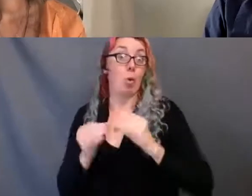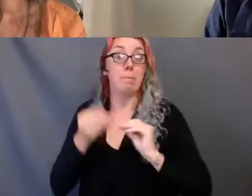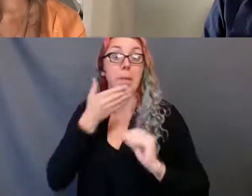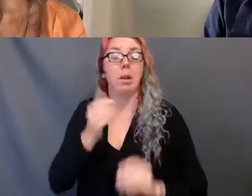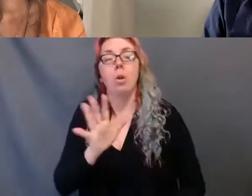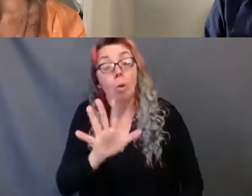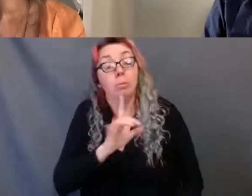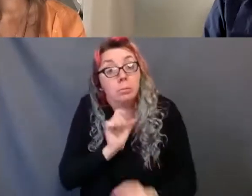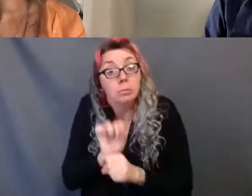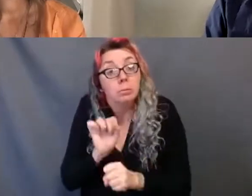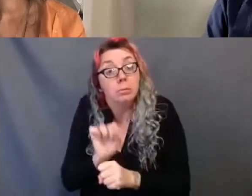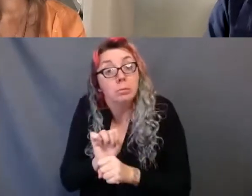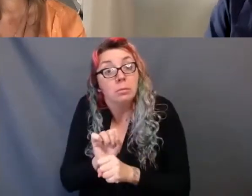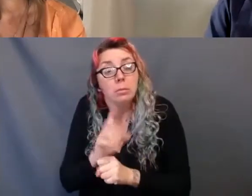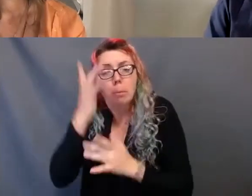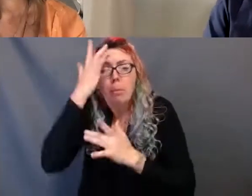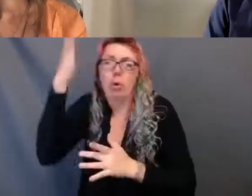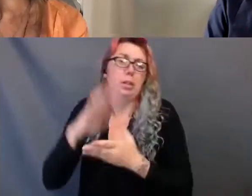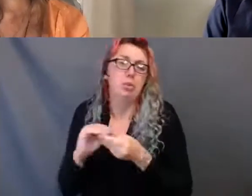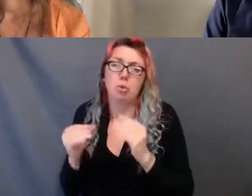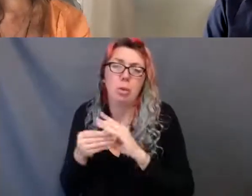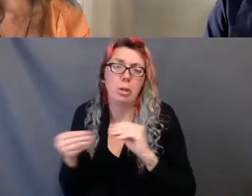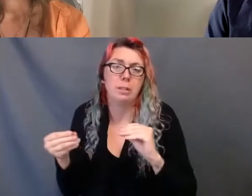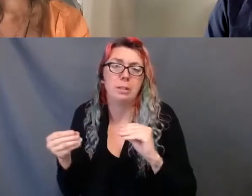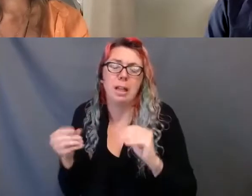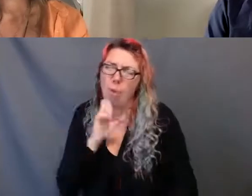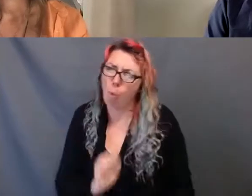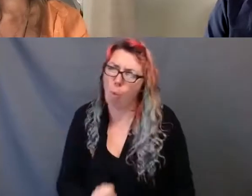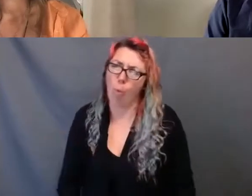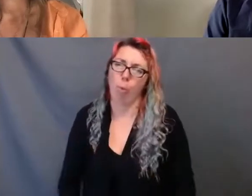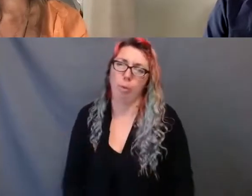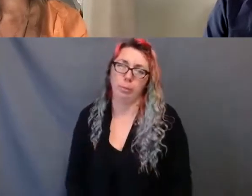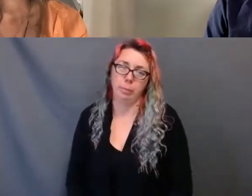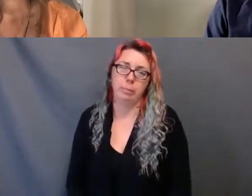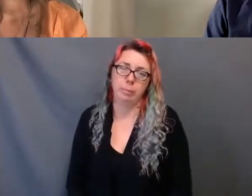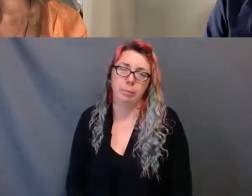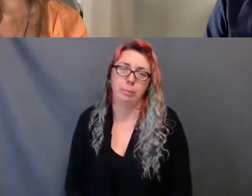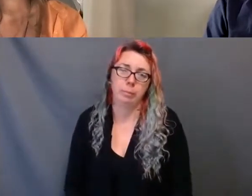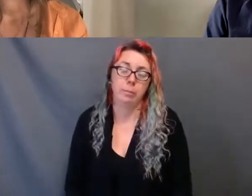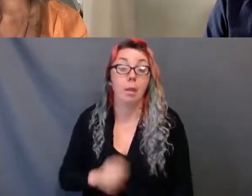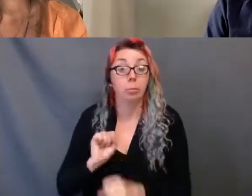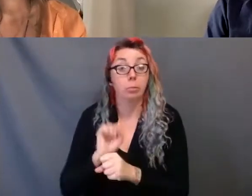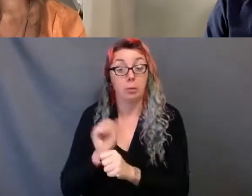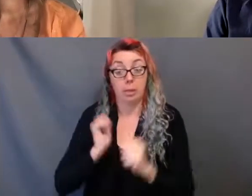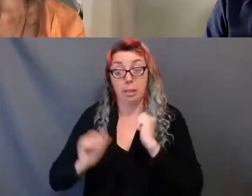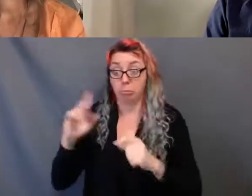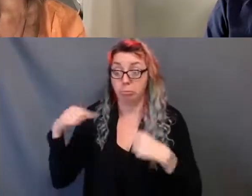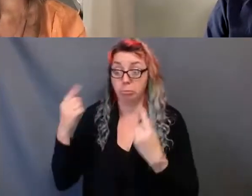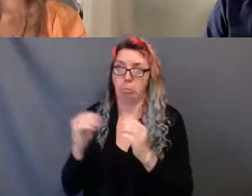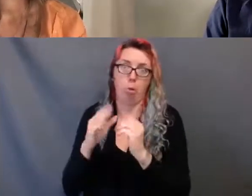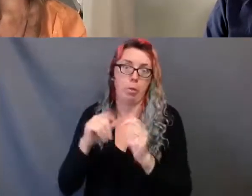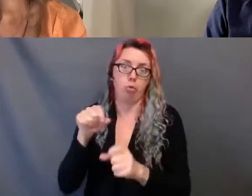And very, very ancient. In my 20-plus years of being a theatre practitioner, this project is the